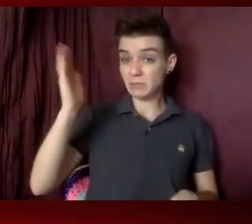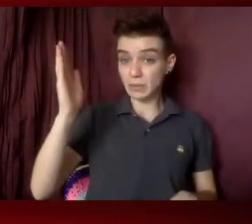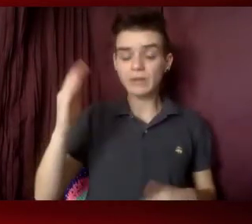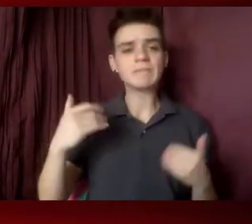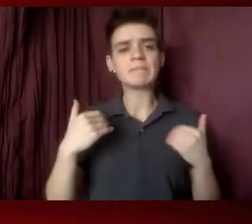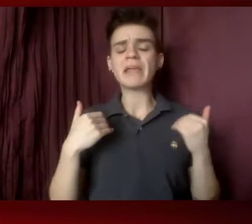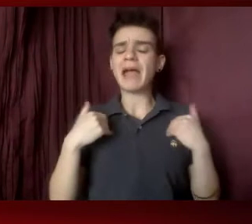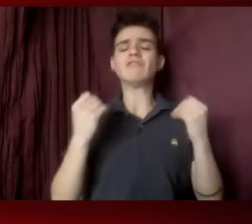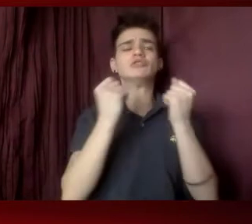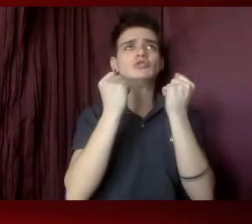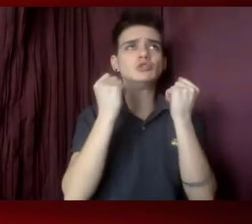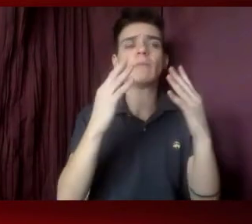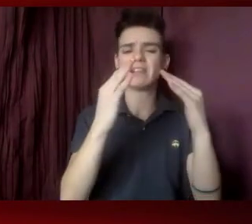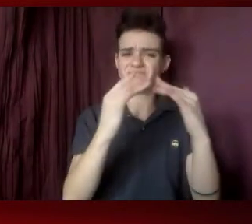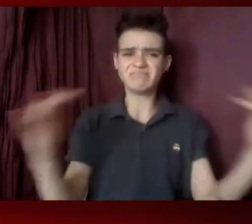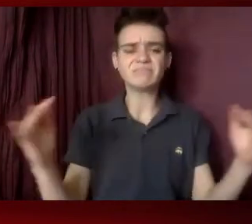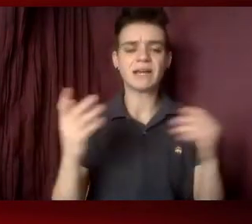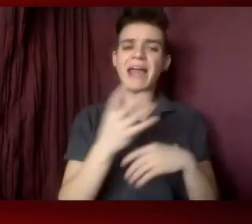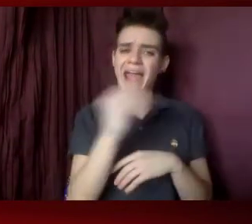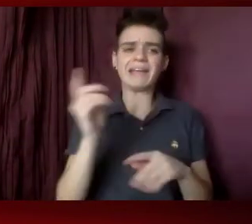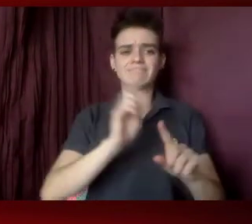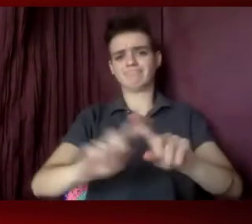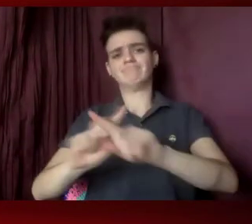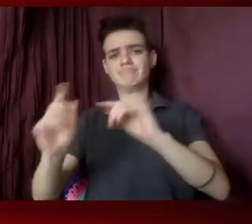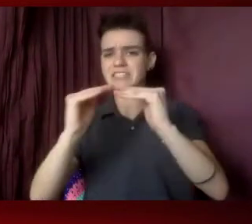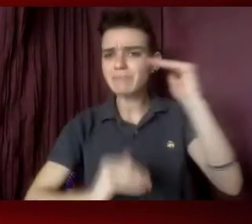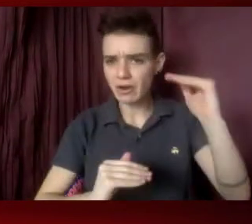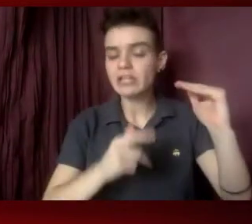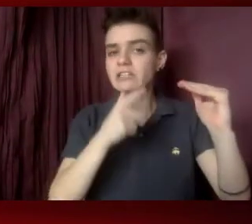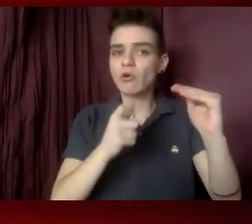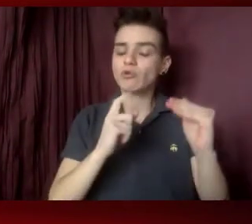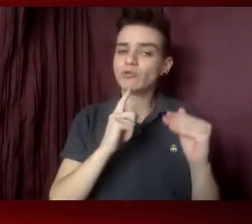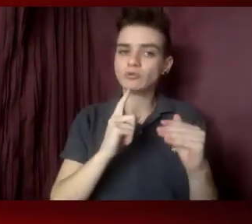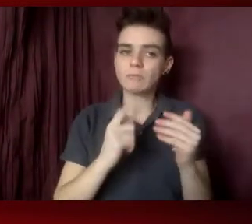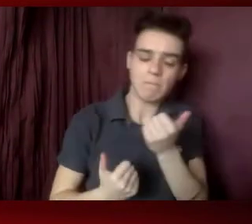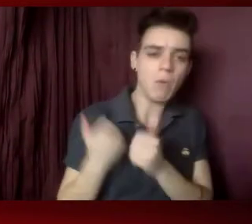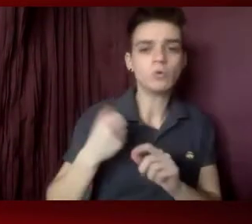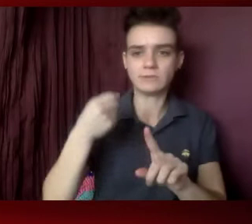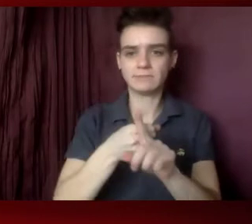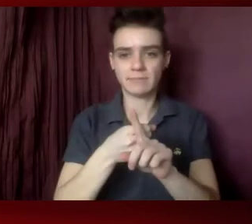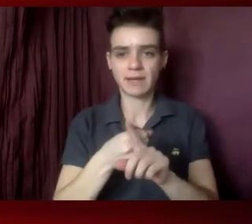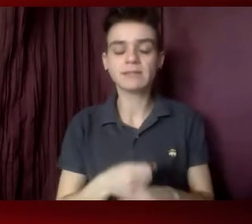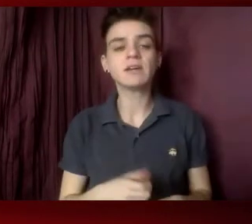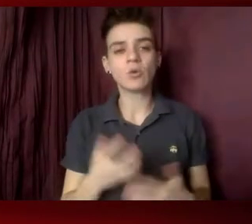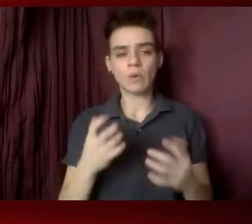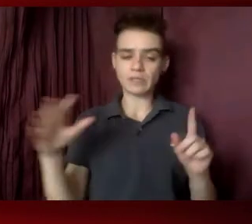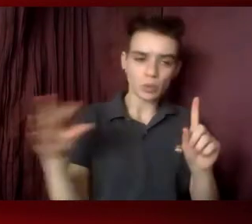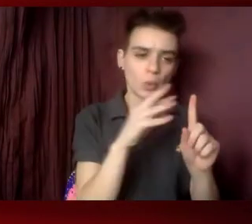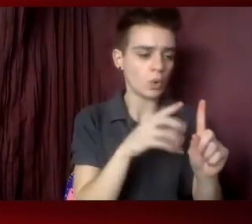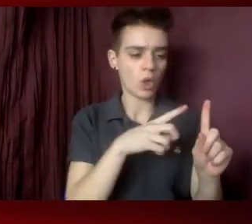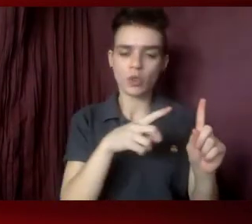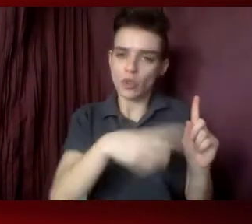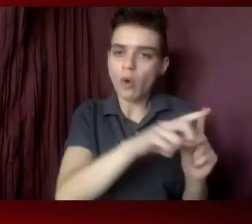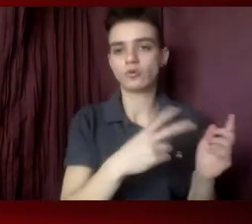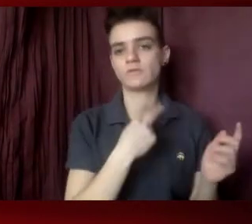disparities on who is most impacted living with HIV. It's important to try to elevate and center those voices. So